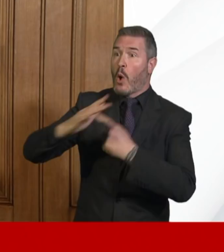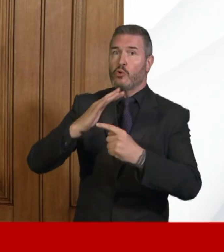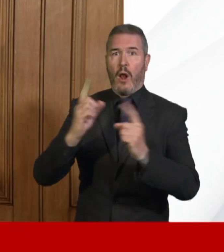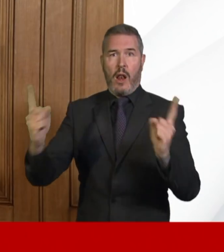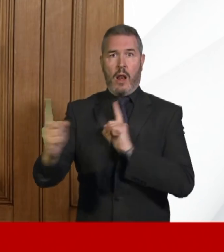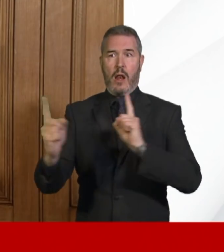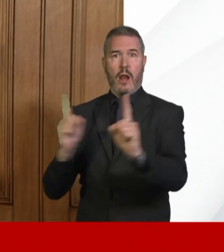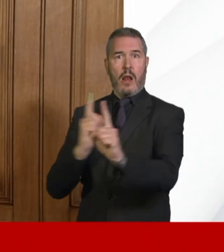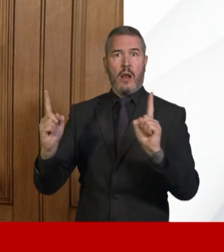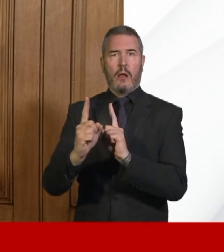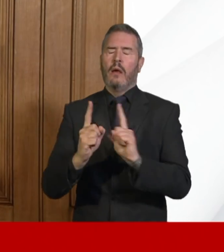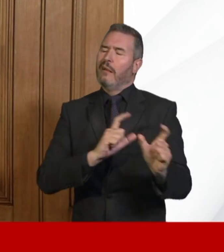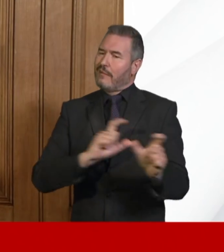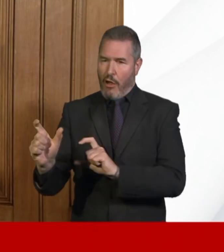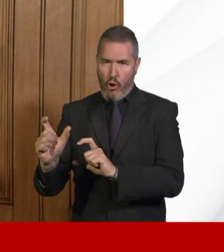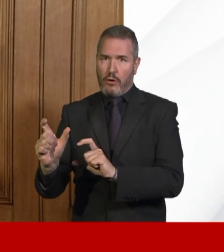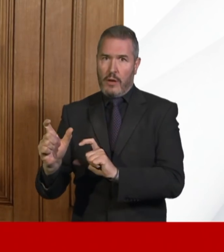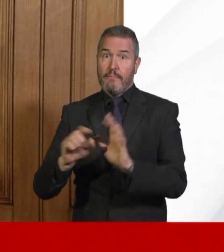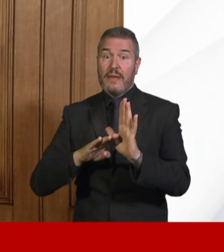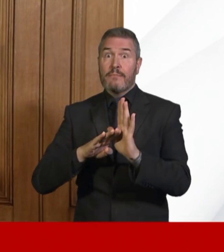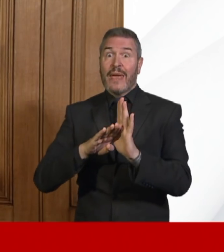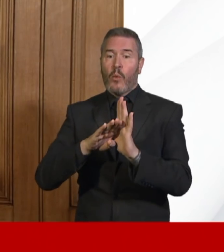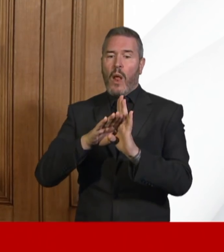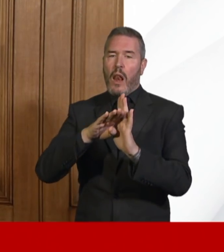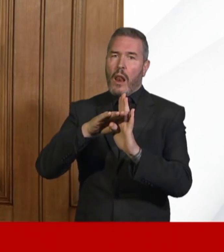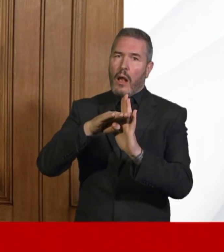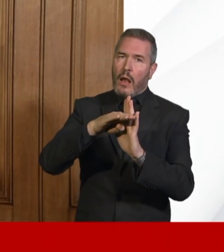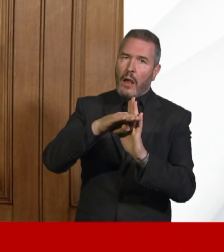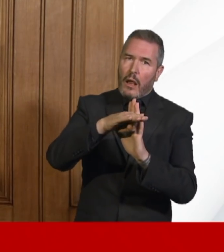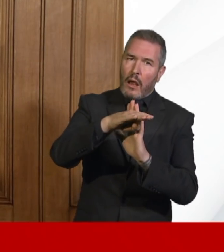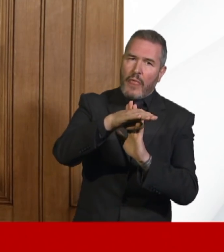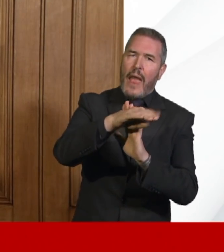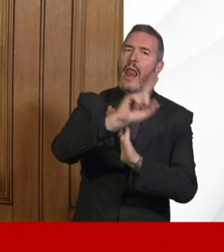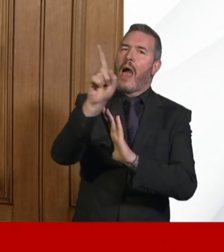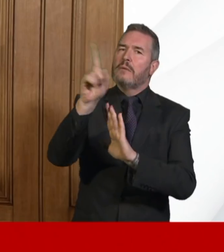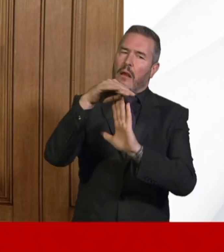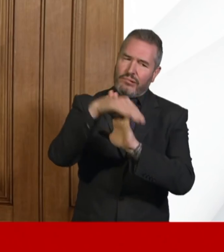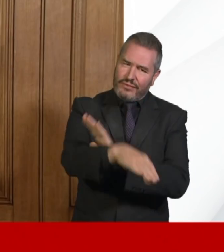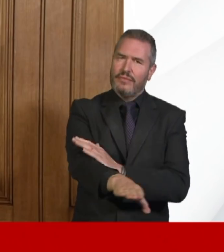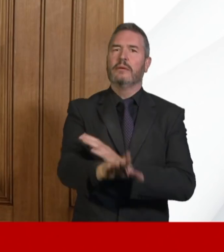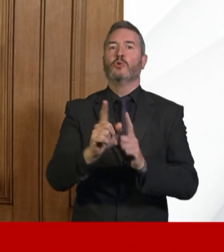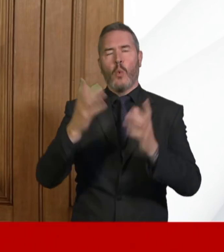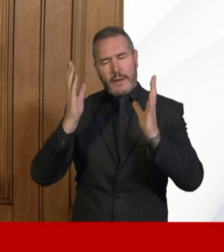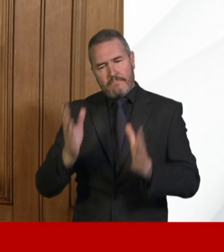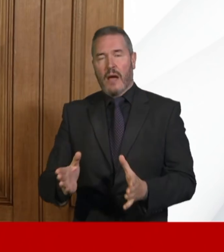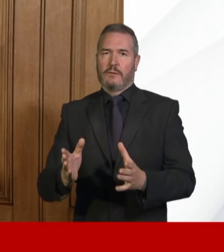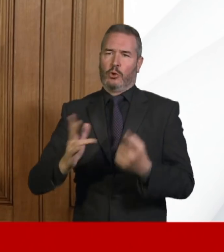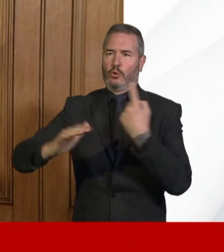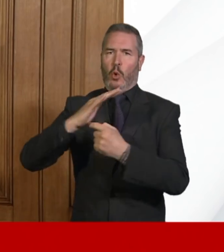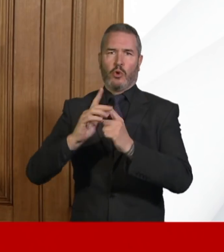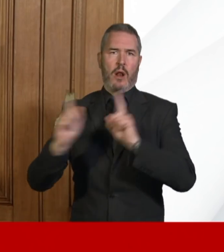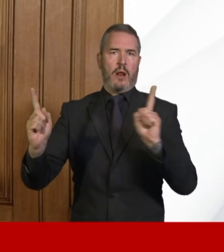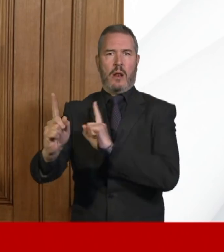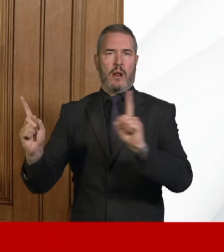move the peak across, and that is a good thing, because as we move it, it will drop. So we need to keep practicing. The